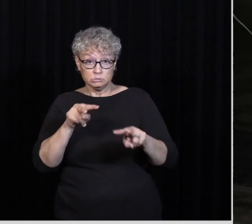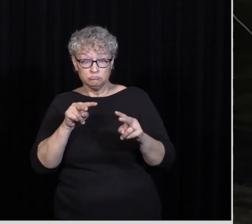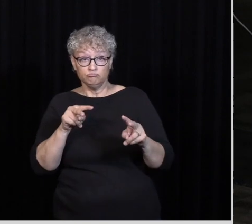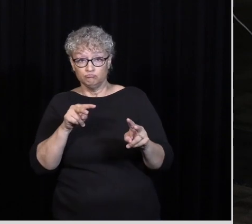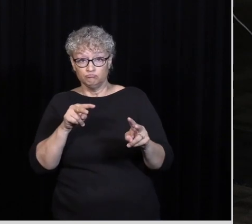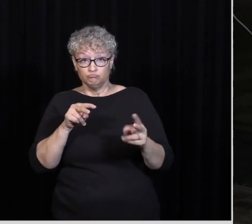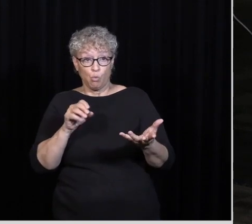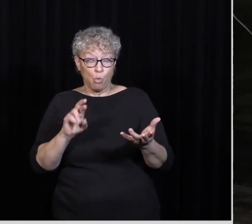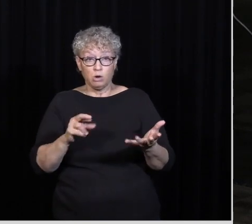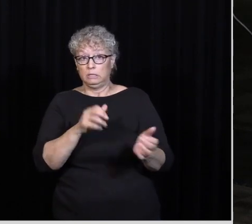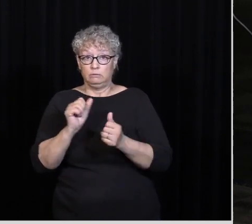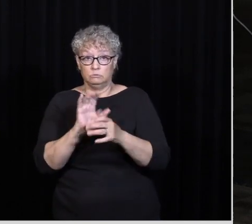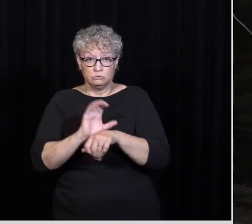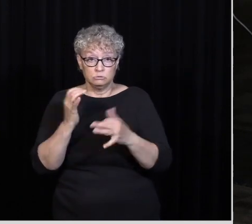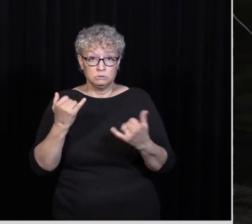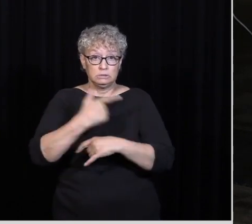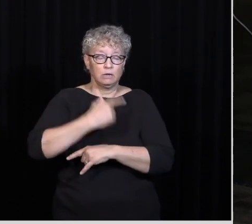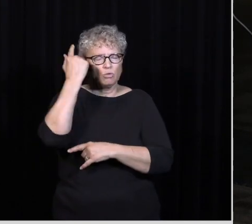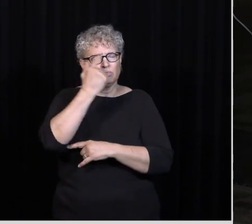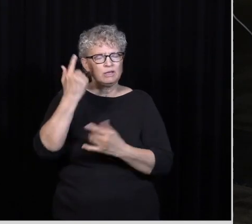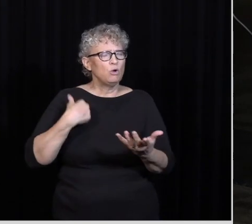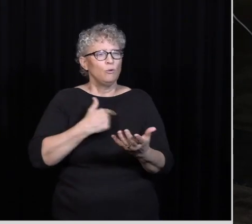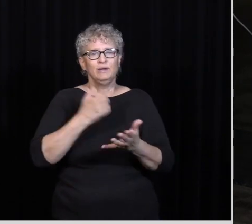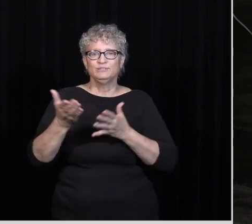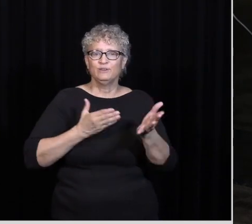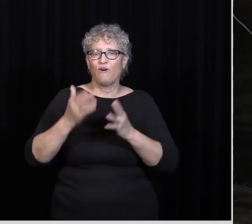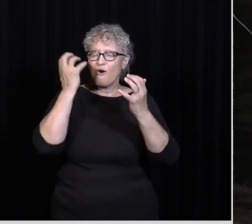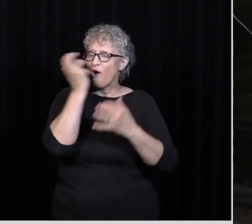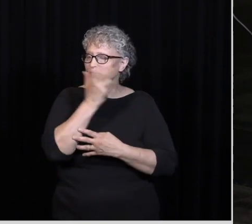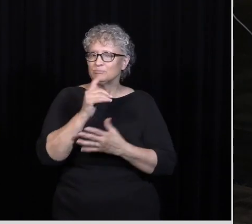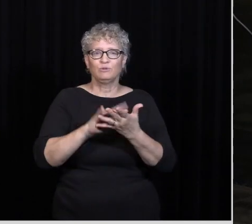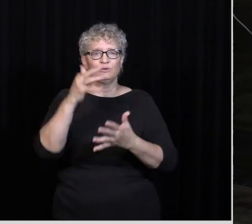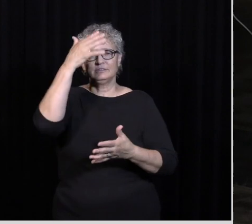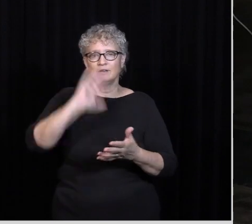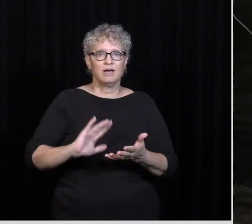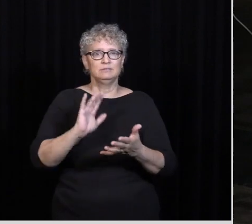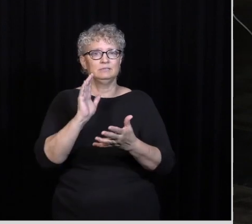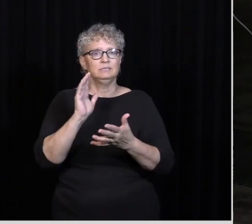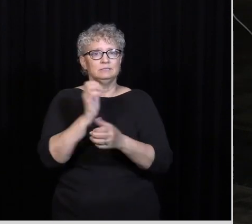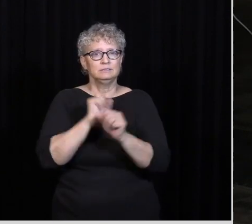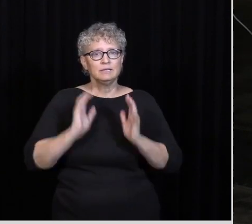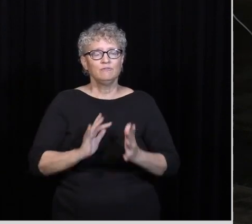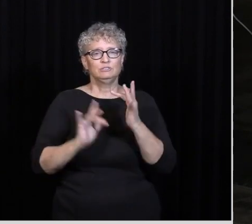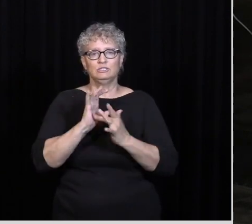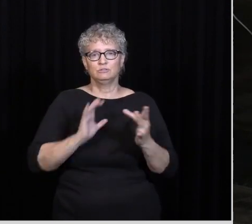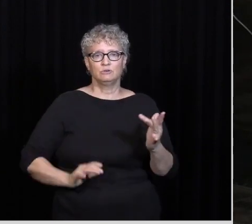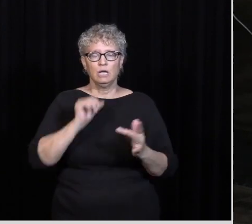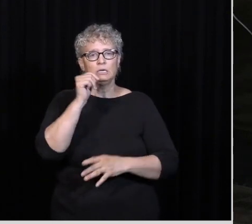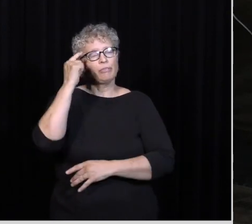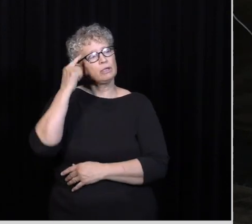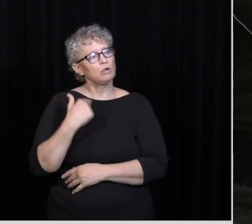we serve an awesome And just glorious God And Savior Jesus Christ Not Not thinking We've got a great pastor